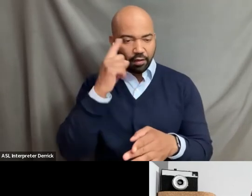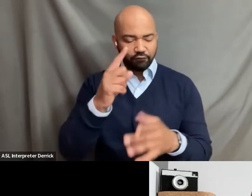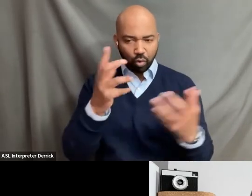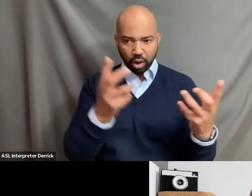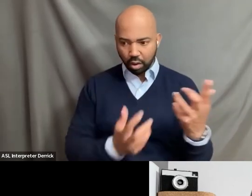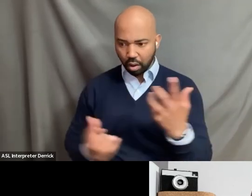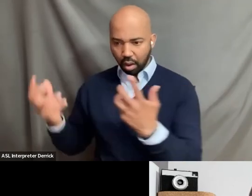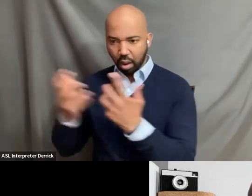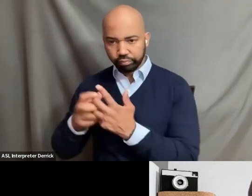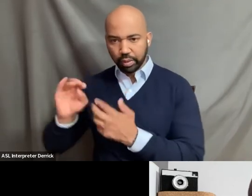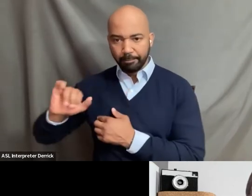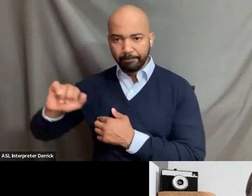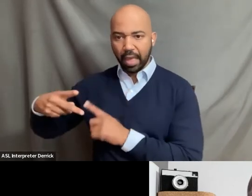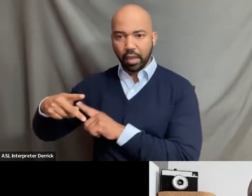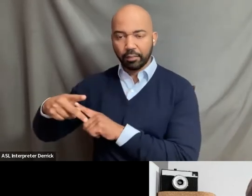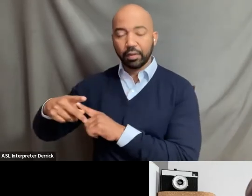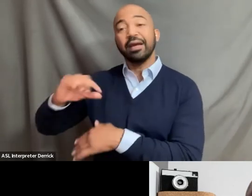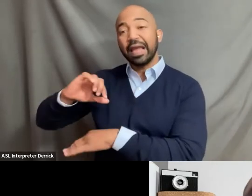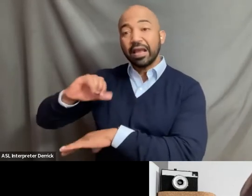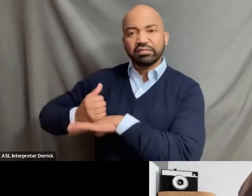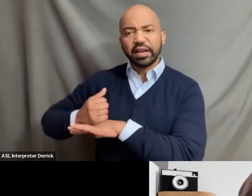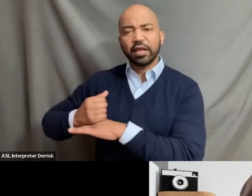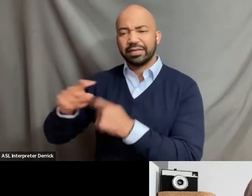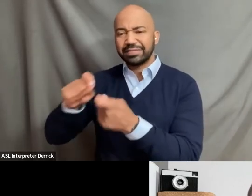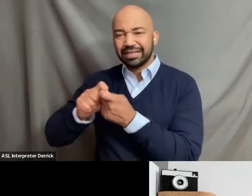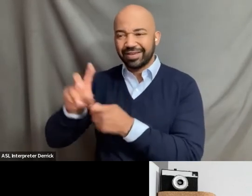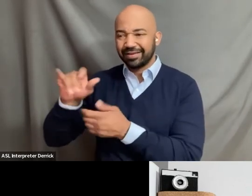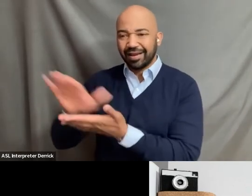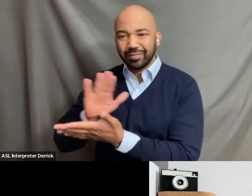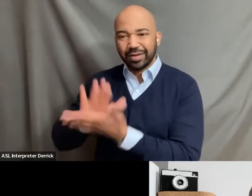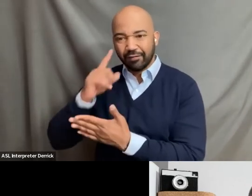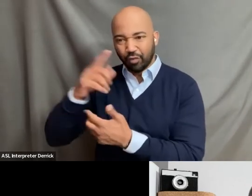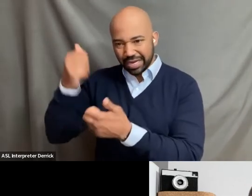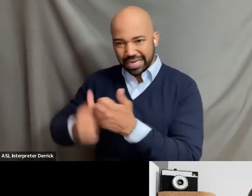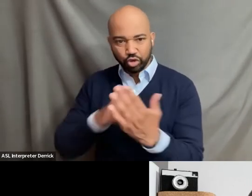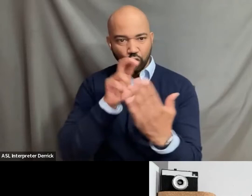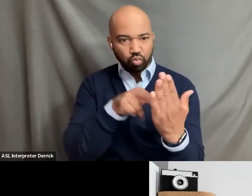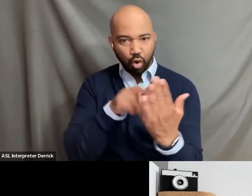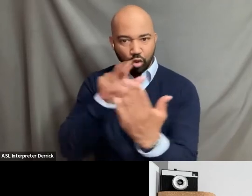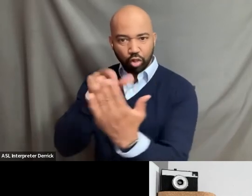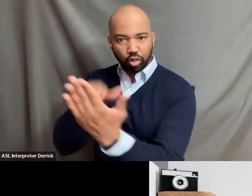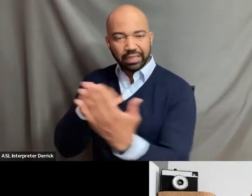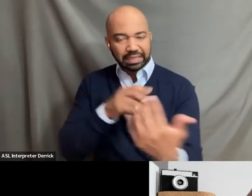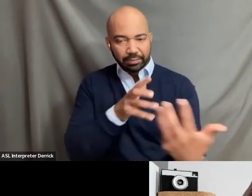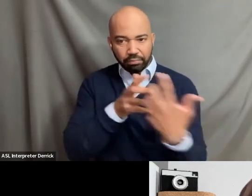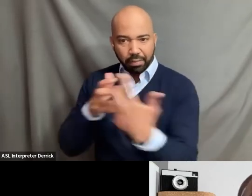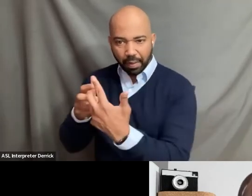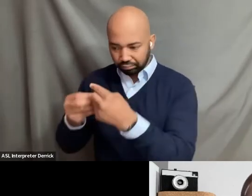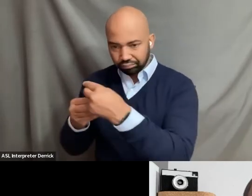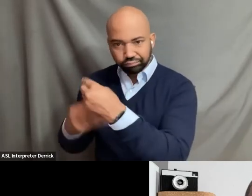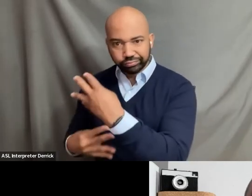create a specific documentation for for these roles. We haven't seen if the differences are